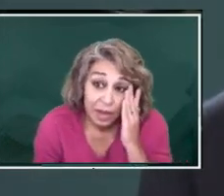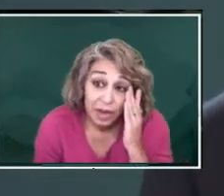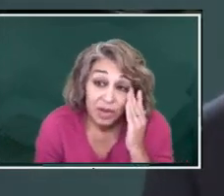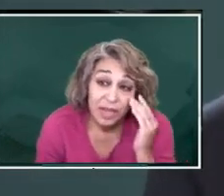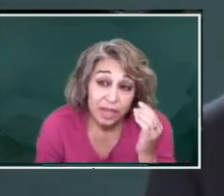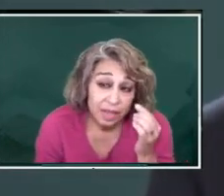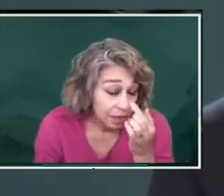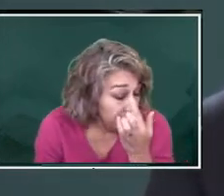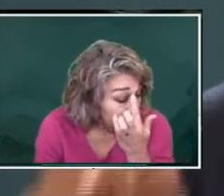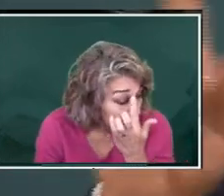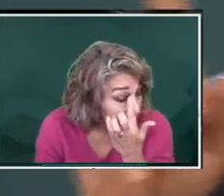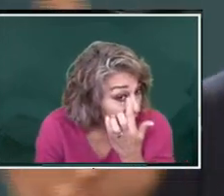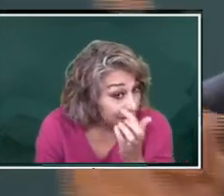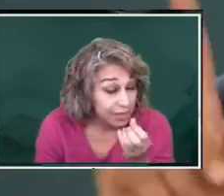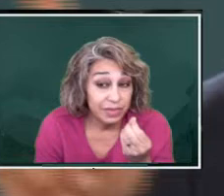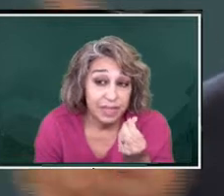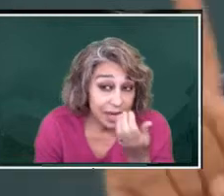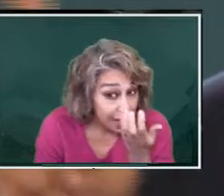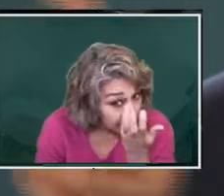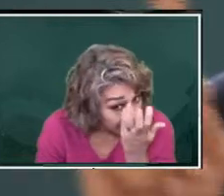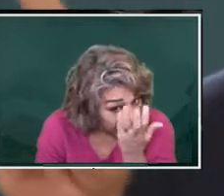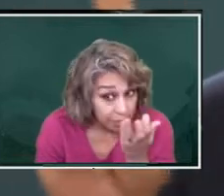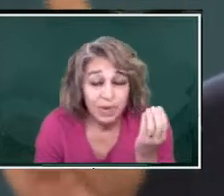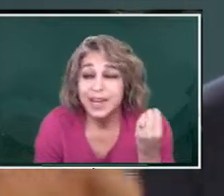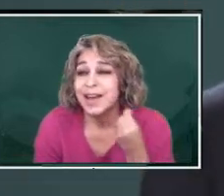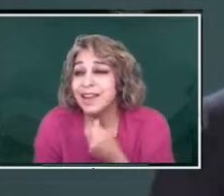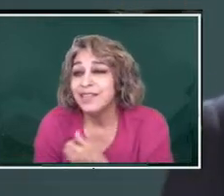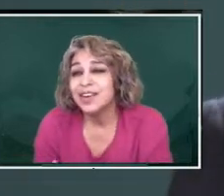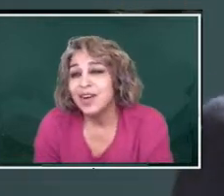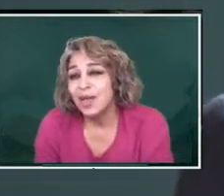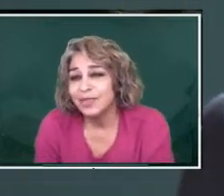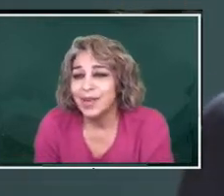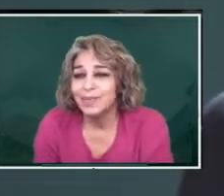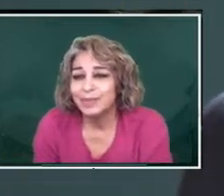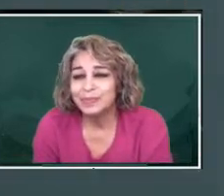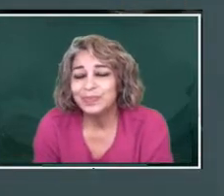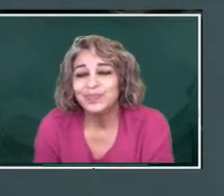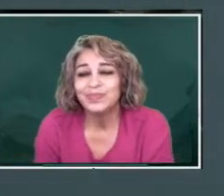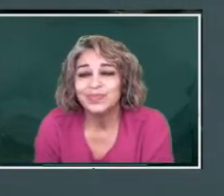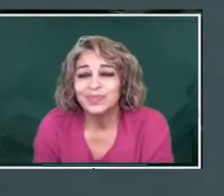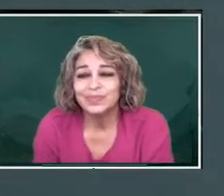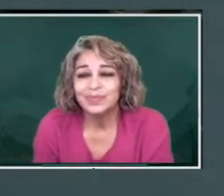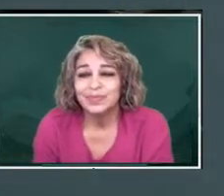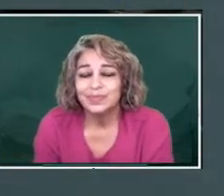Only, only in the main heads of the state. But not even in all of them.